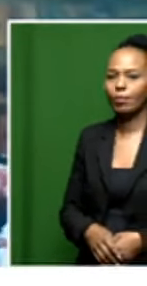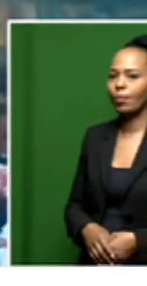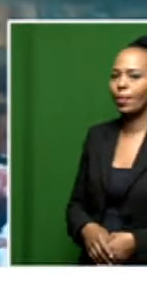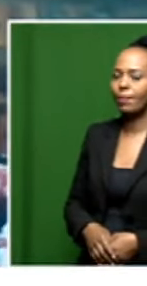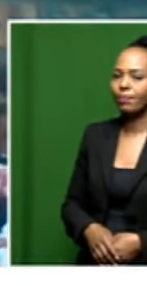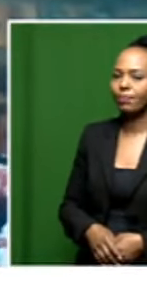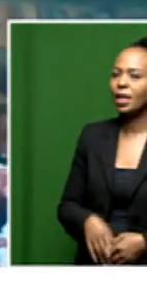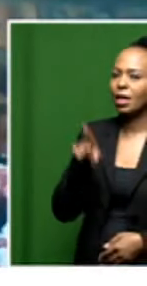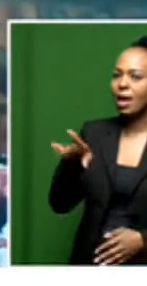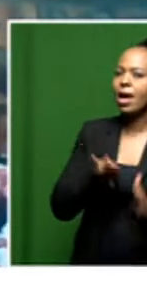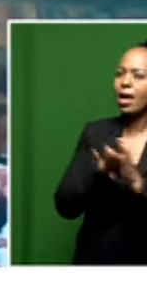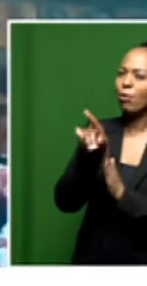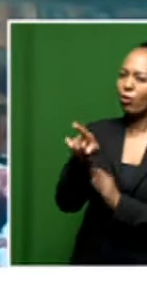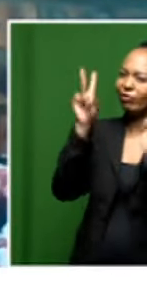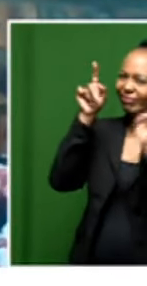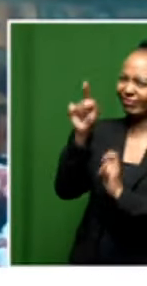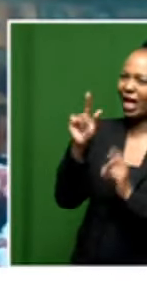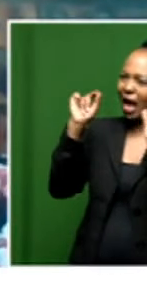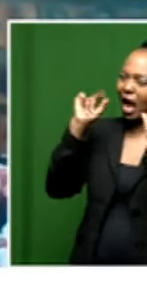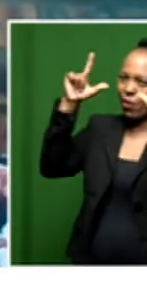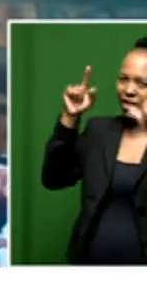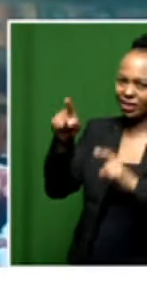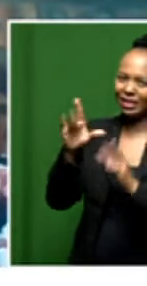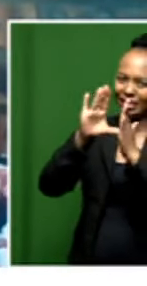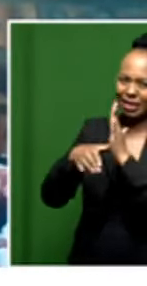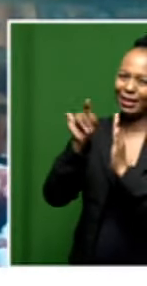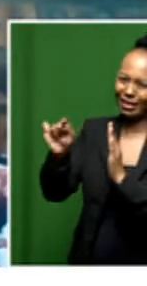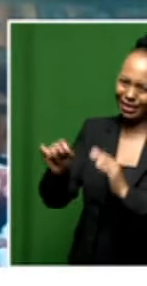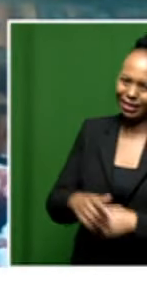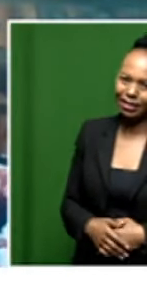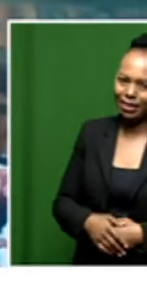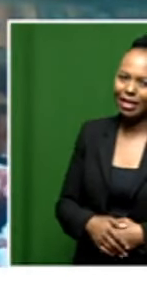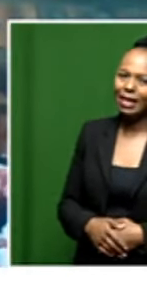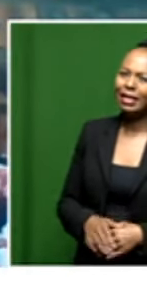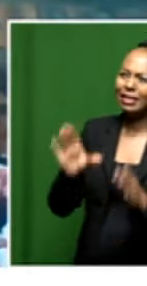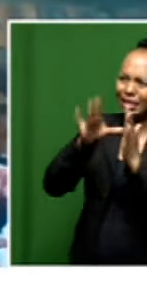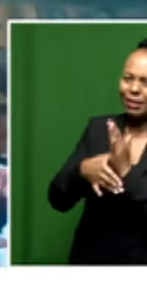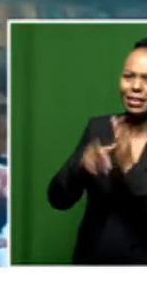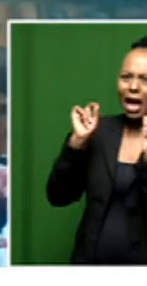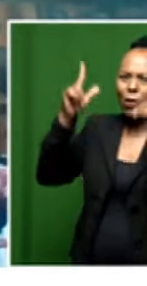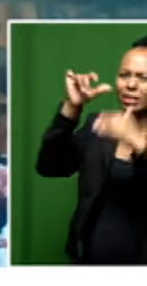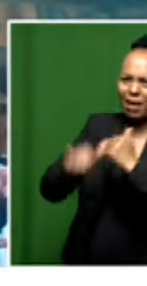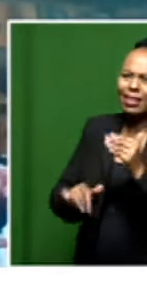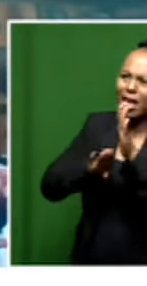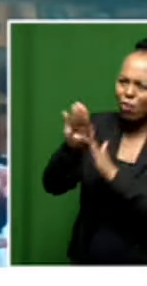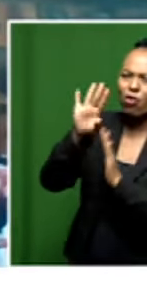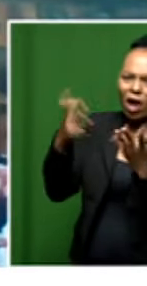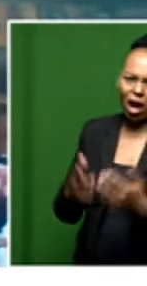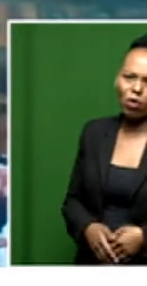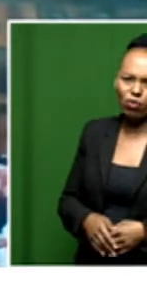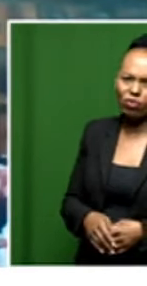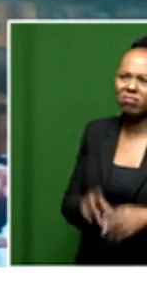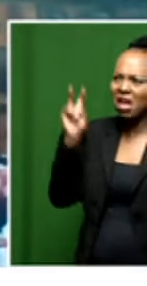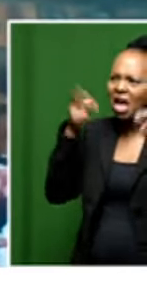we, you know, improve the awareness of disability? I mean, how can Disability Awareness Month be improved in terms of raising awareness